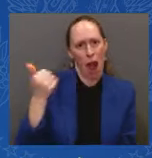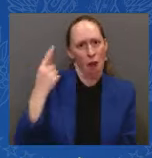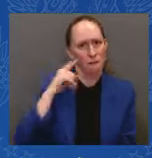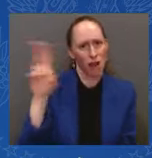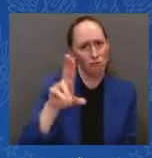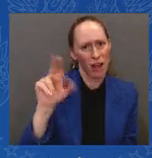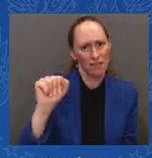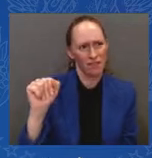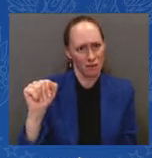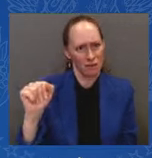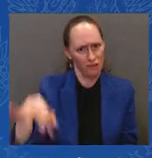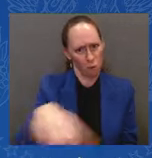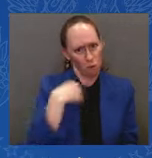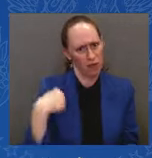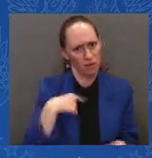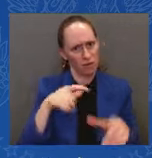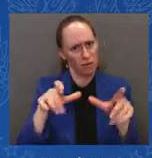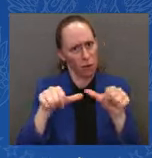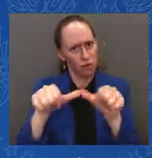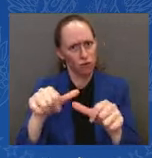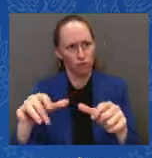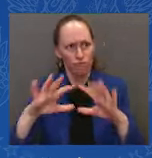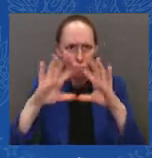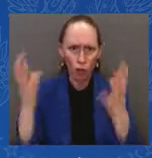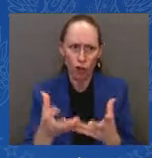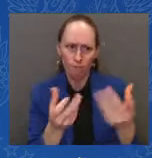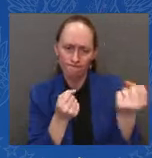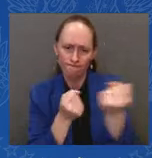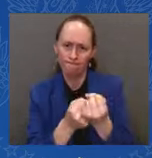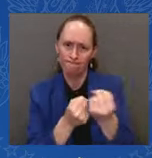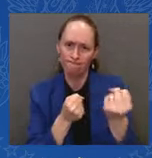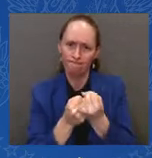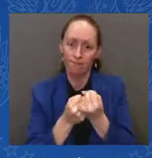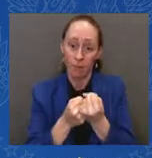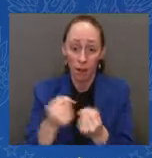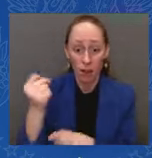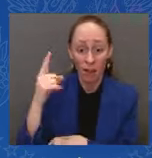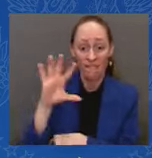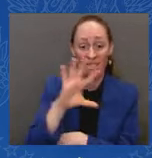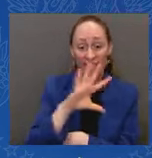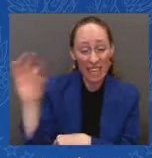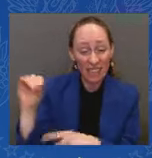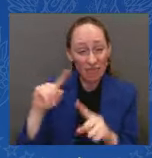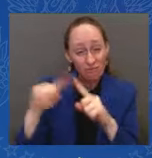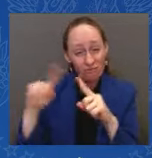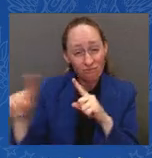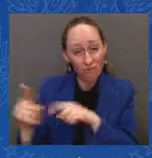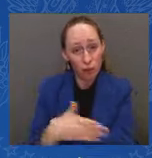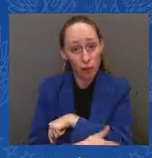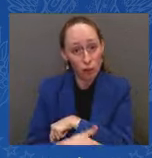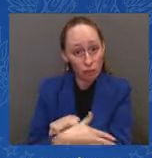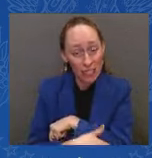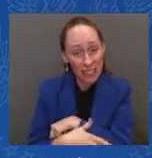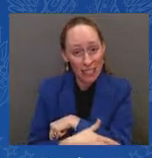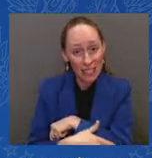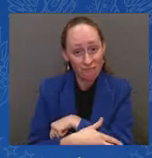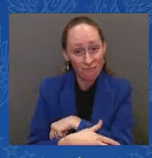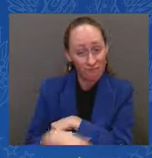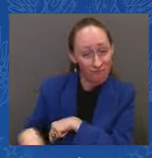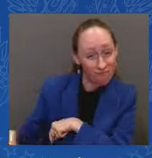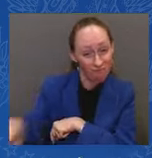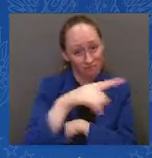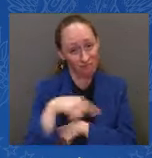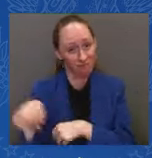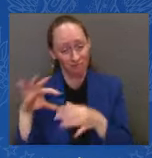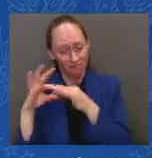put together over 50 nations, 50 nations supporting Ukraine. And we are the